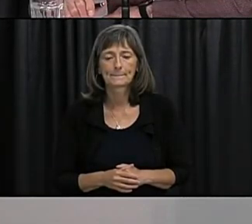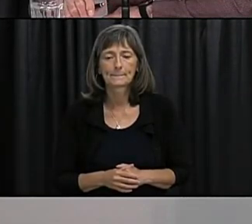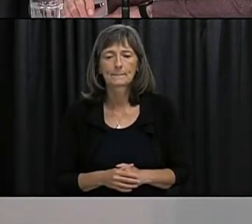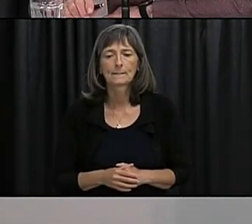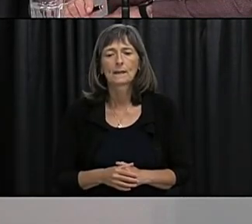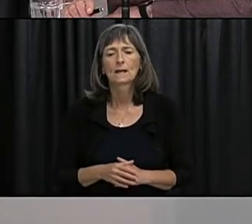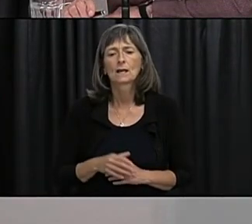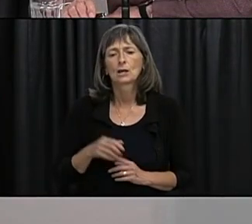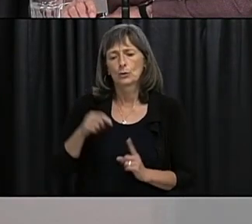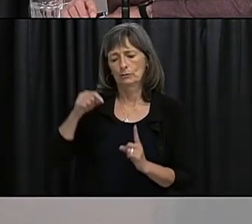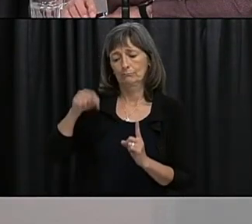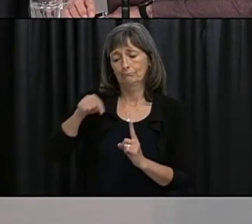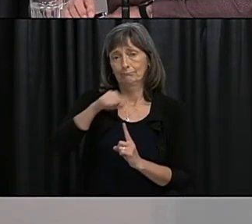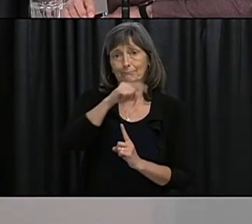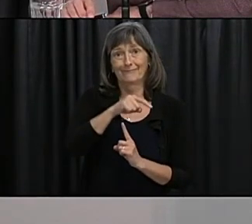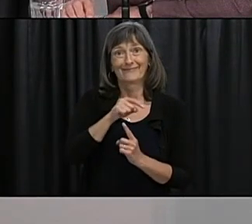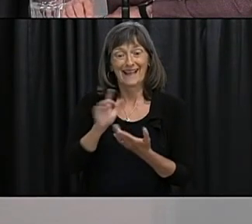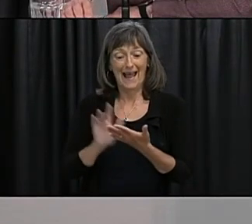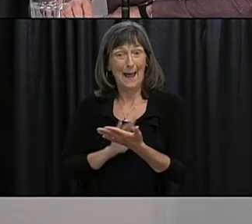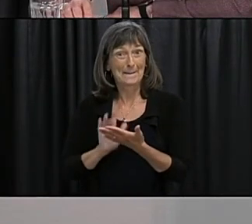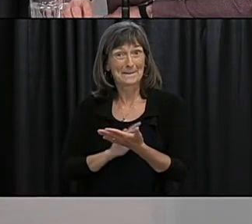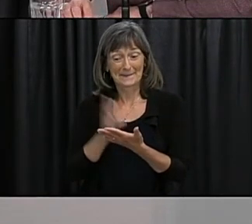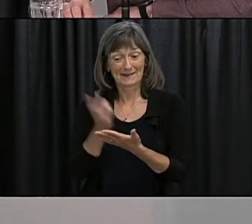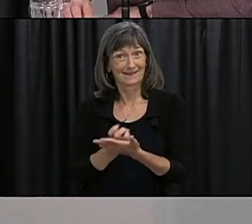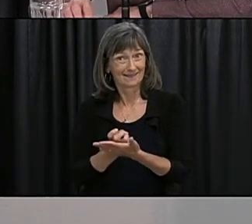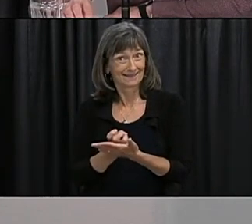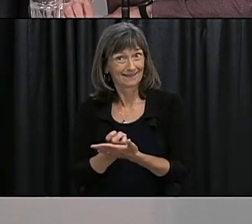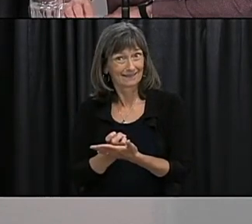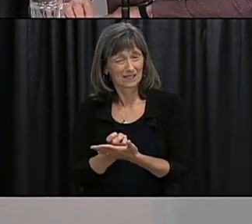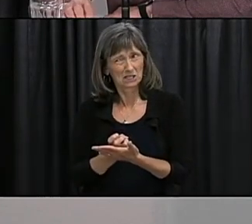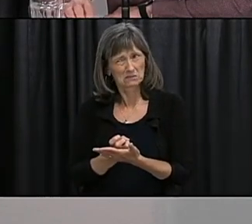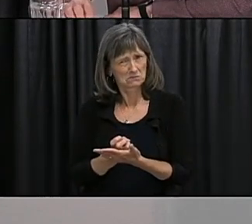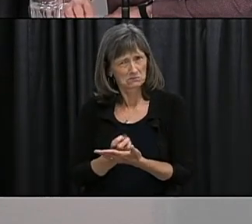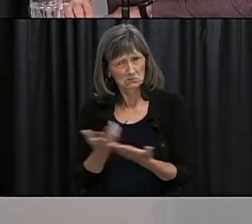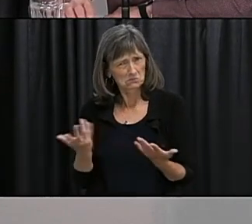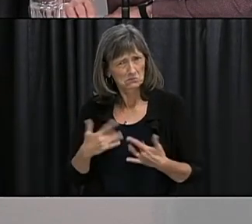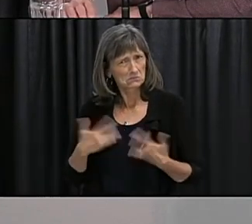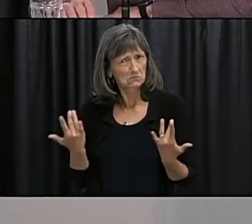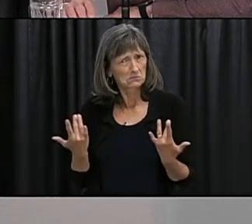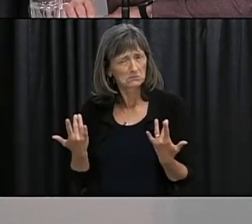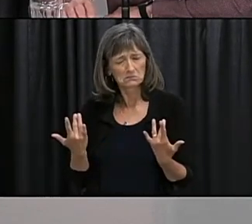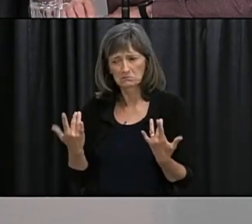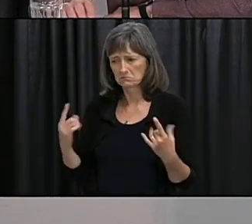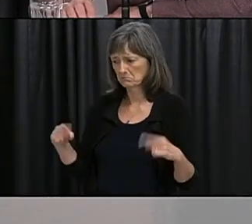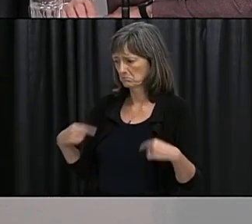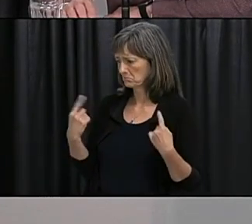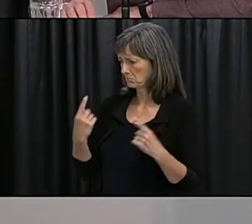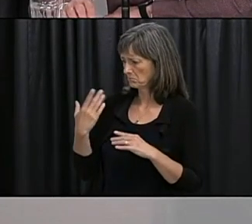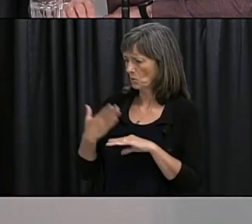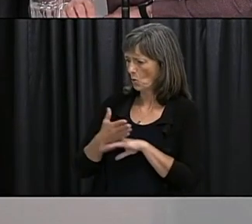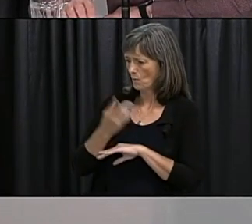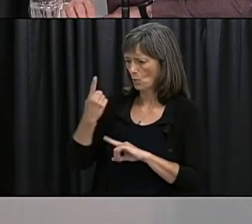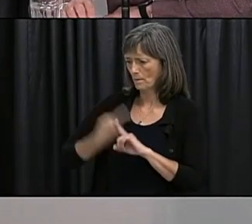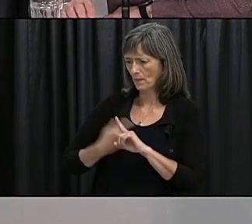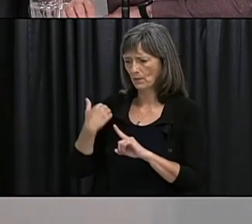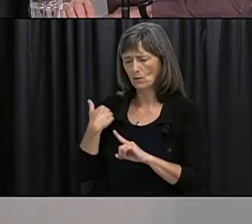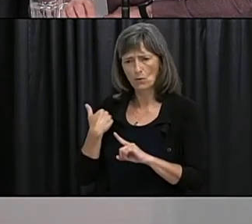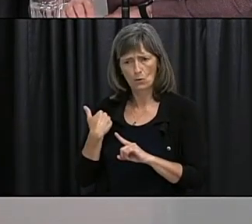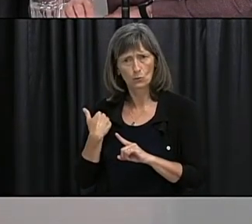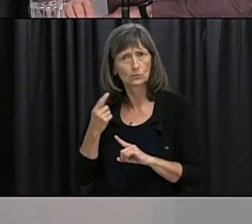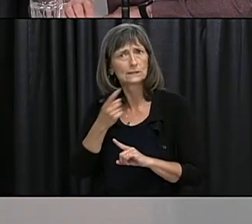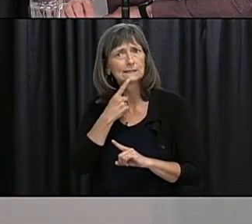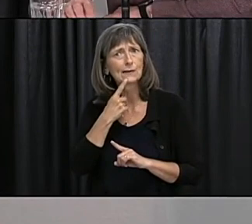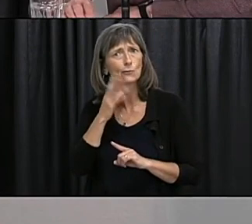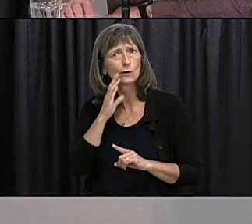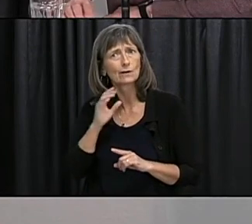contact tracing apps it was more than a month ago now that we said it would be in the Apple and Google Play store just wondering